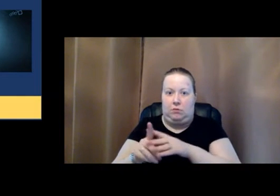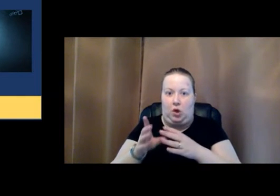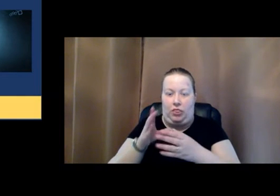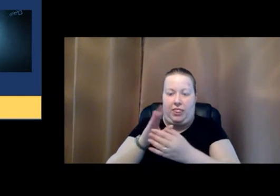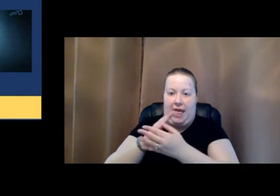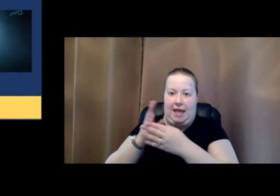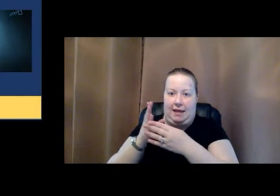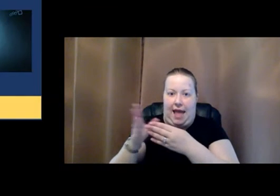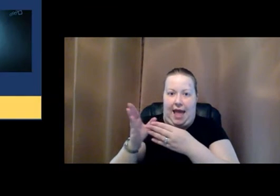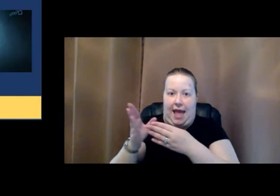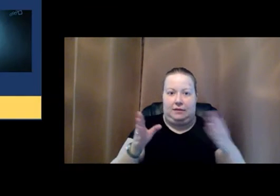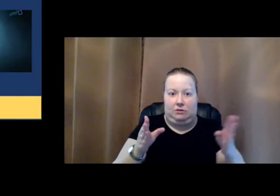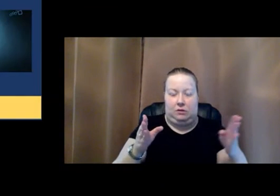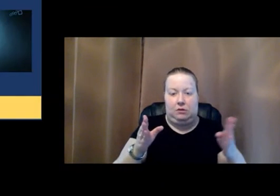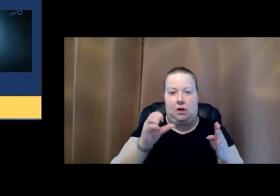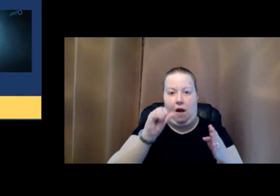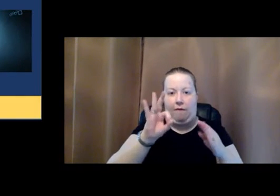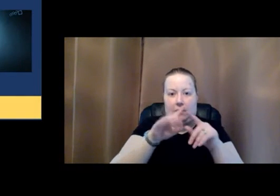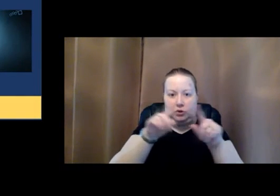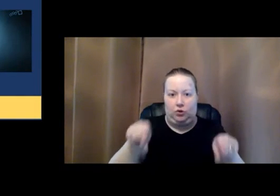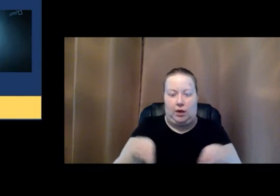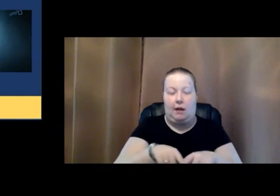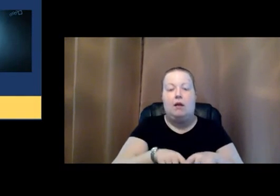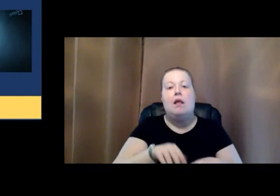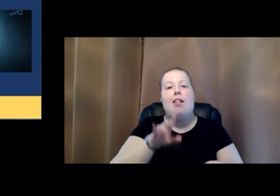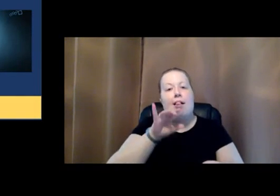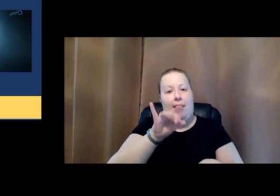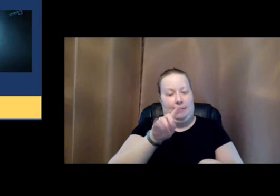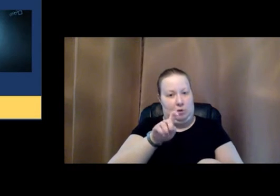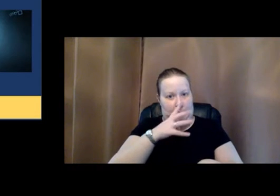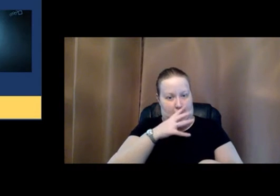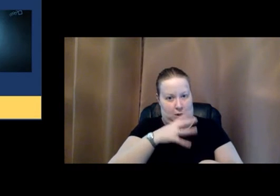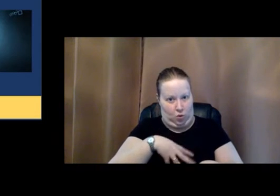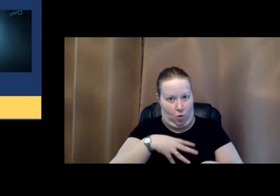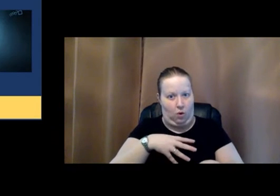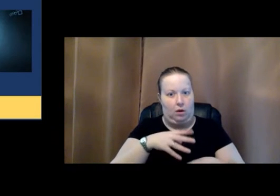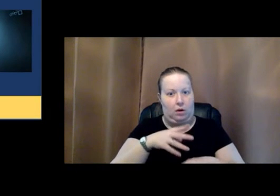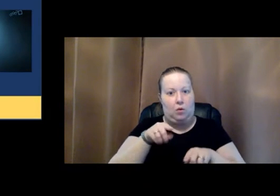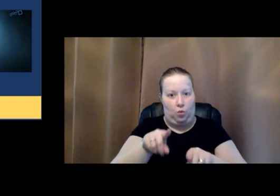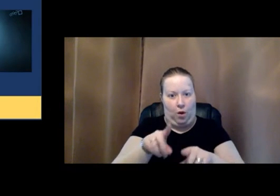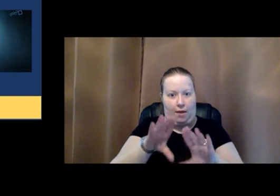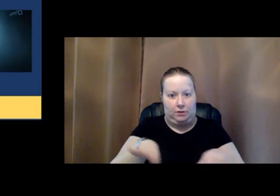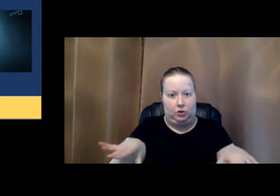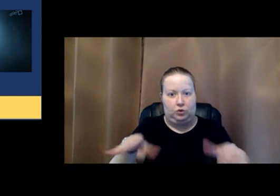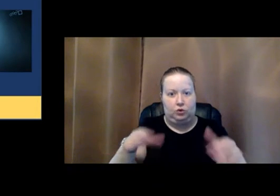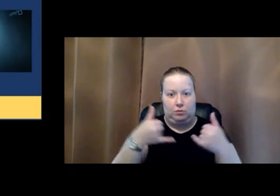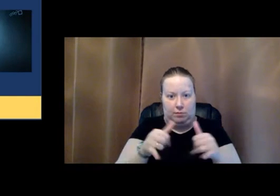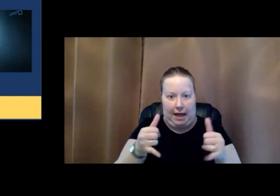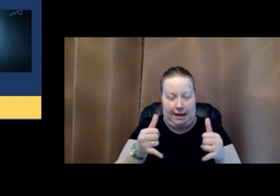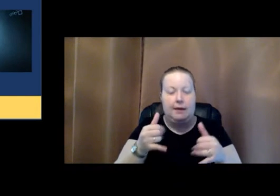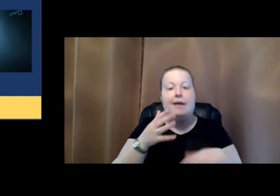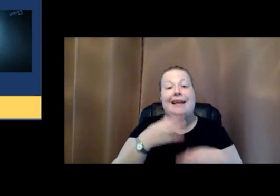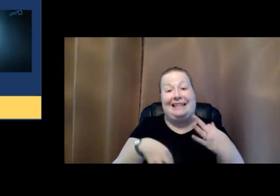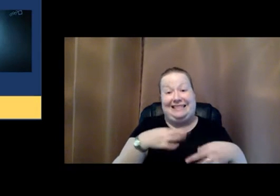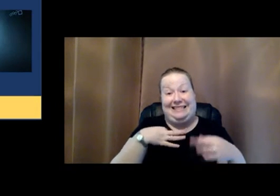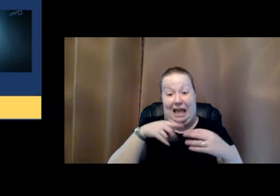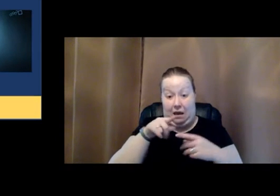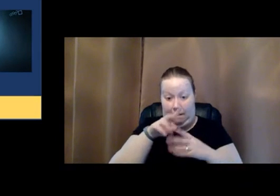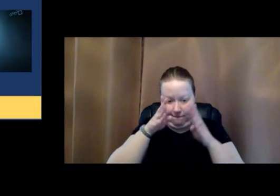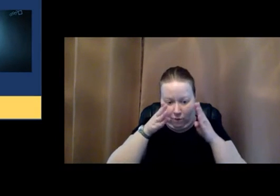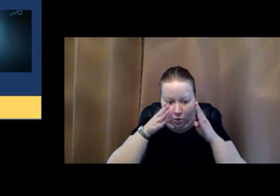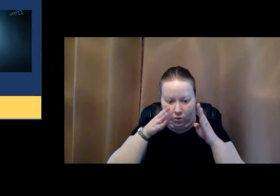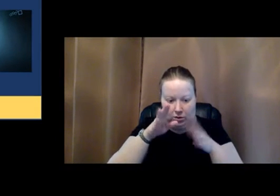targets are to be ignored by the children while they're playing, instead having the children focus